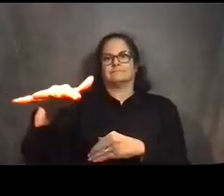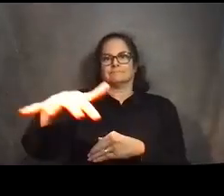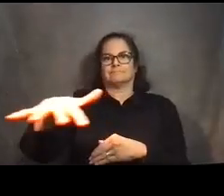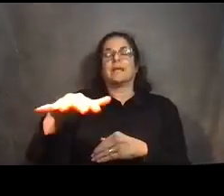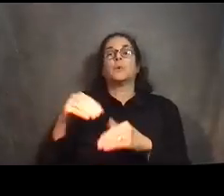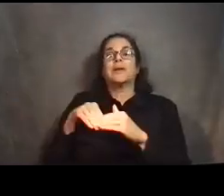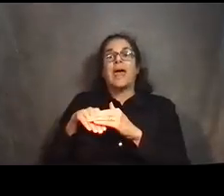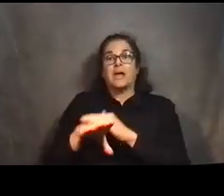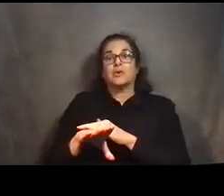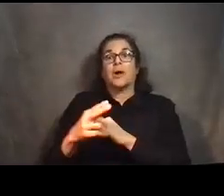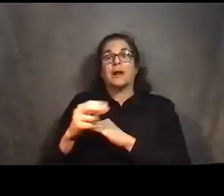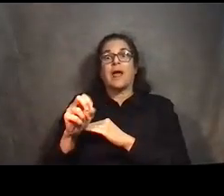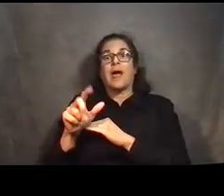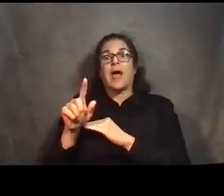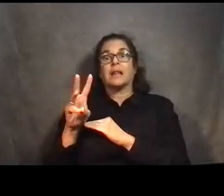Next slide.